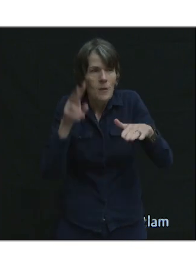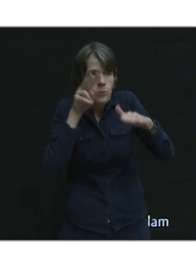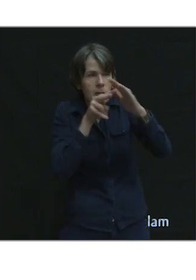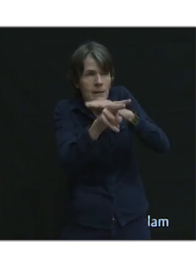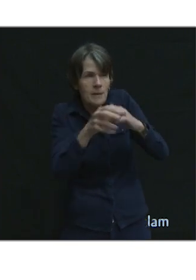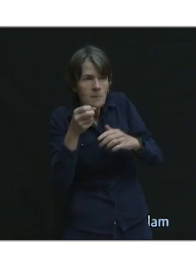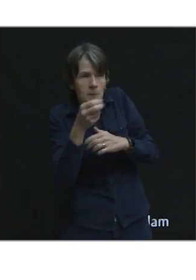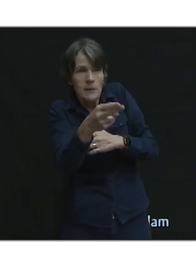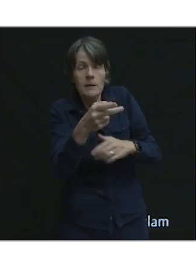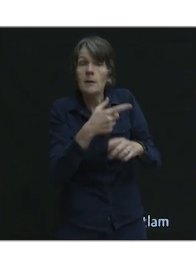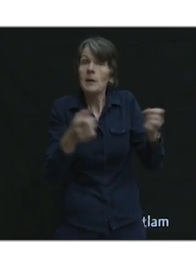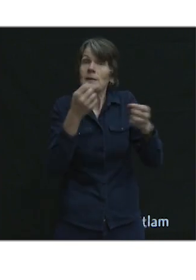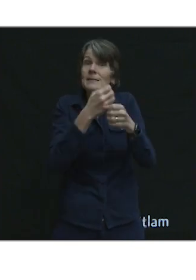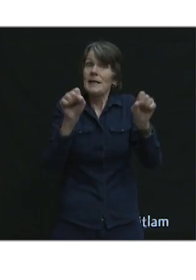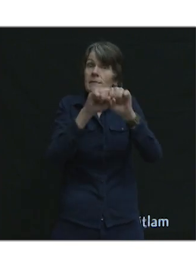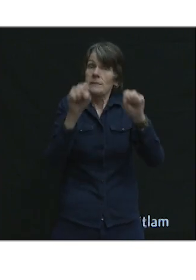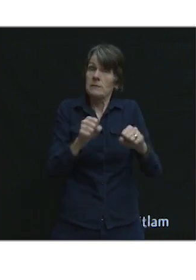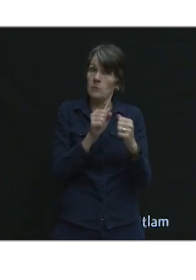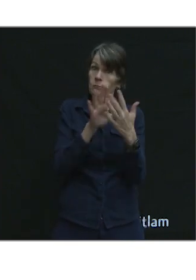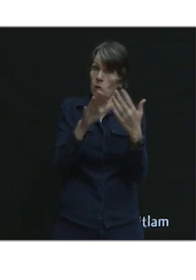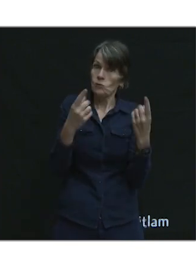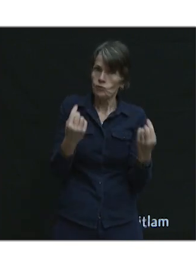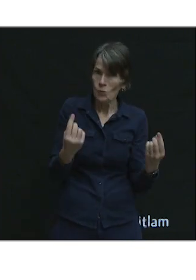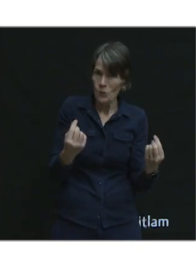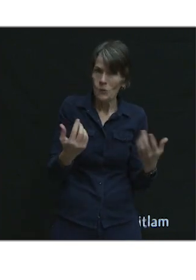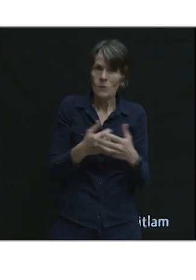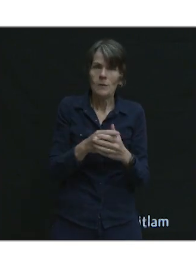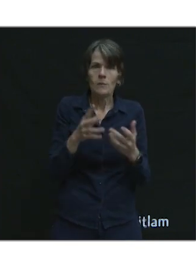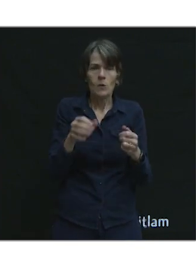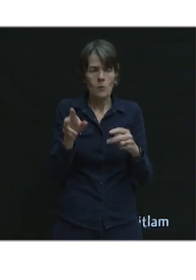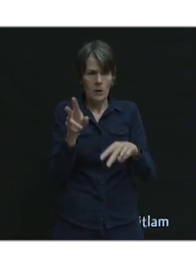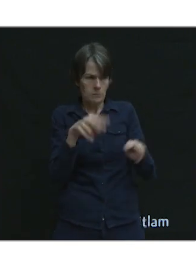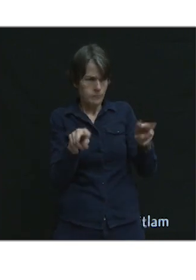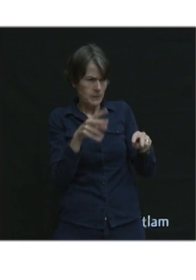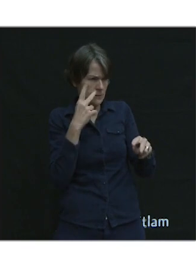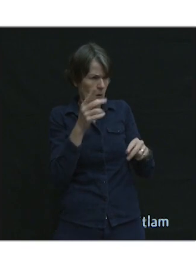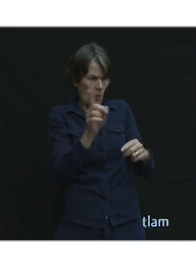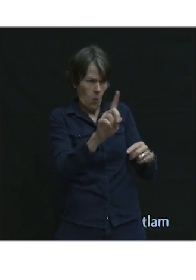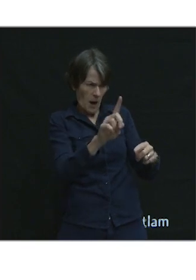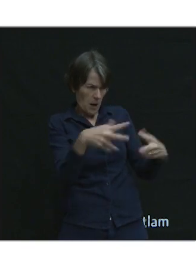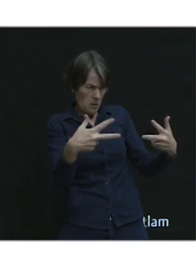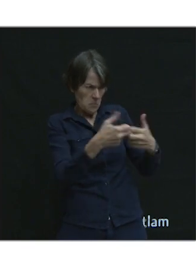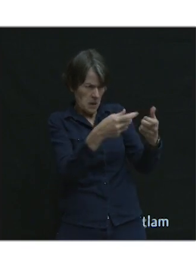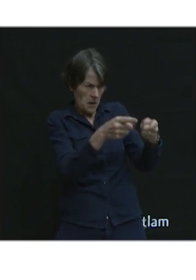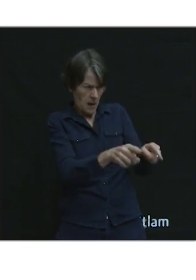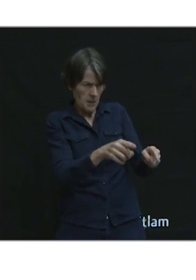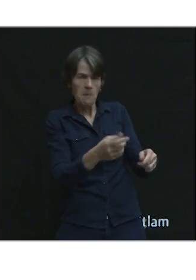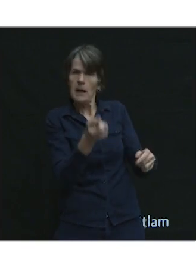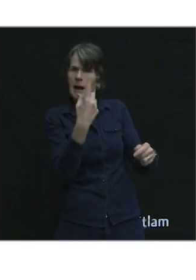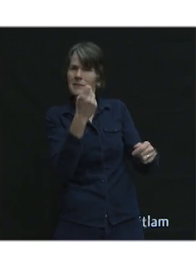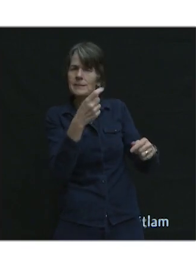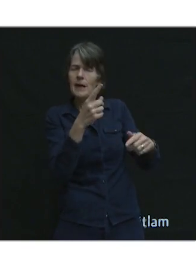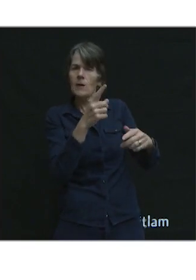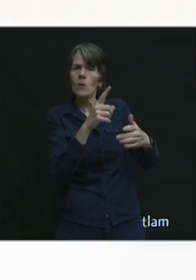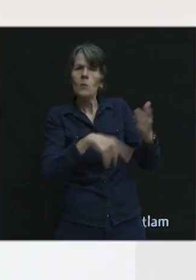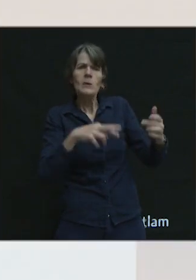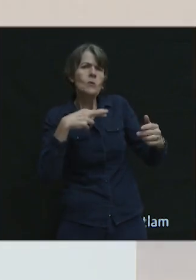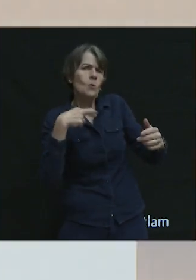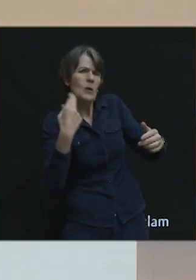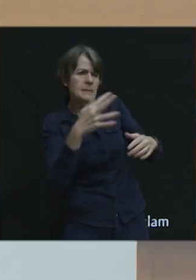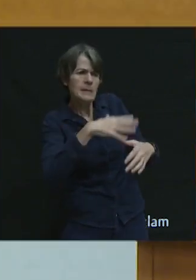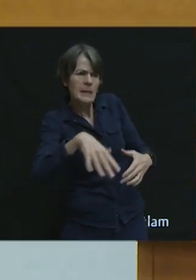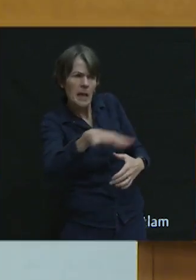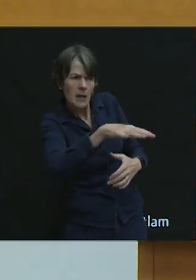With a safe system approach, what we actually want to do is we want to not just look at where the crashes are happening, but understand more what are the underlying risks at those